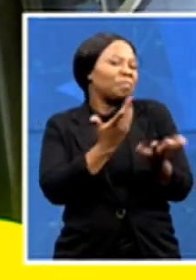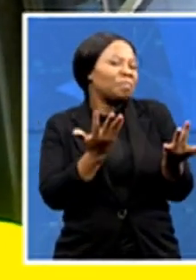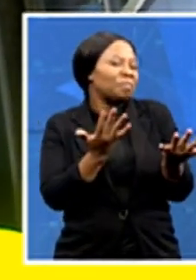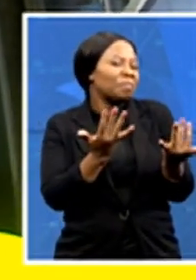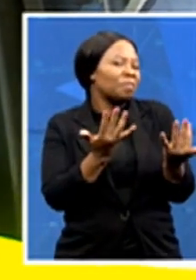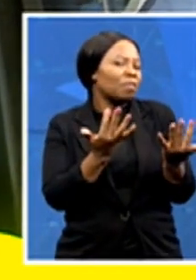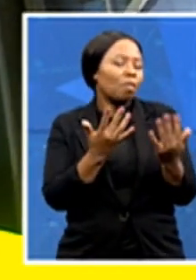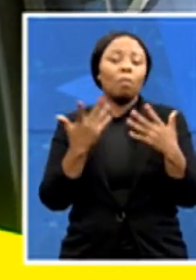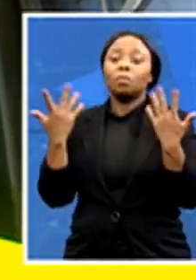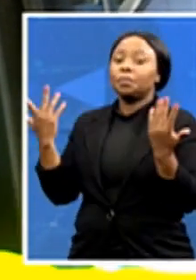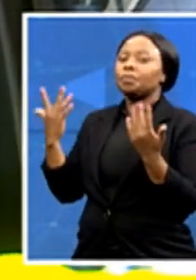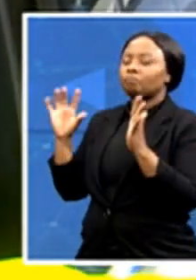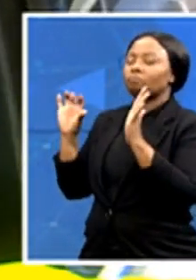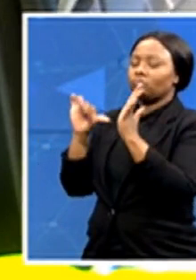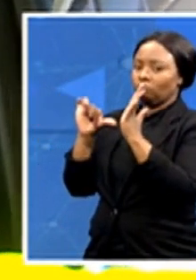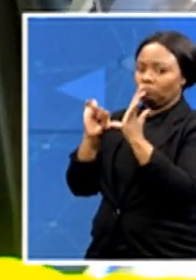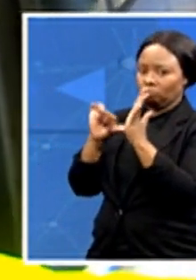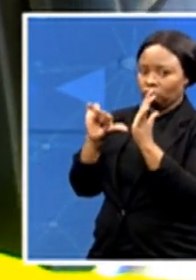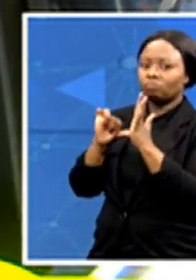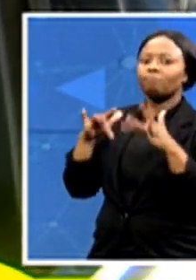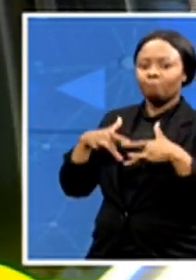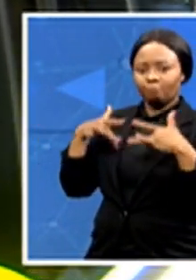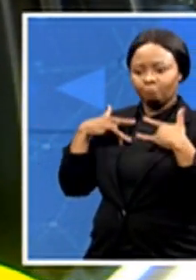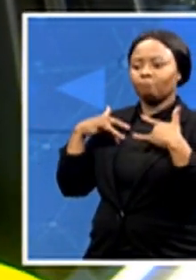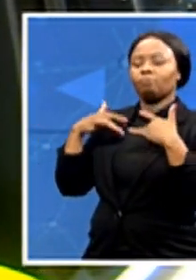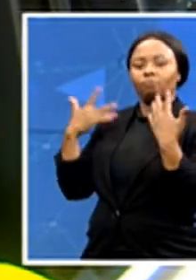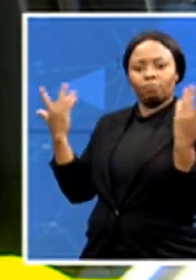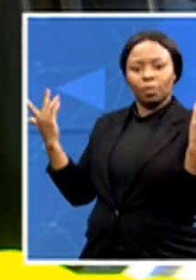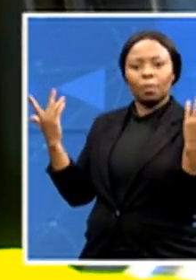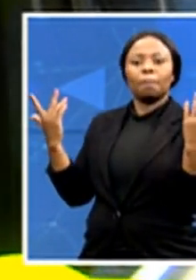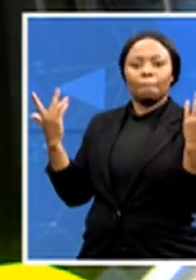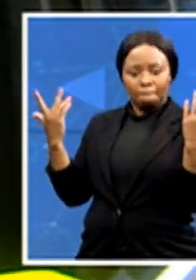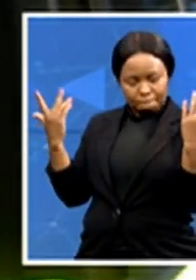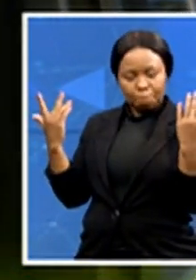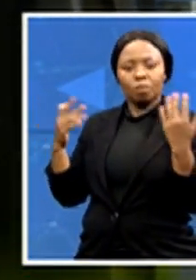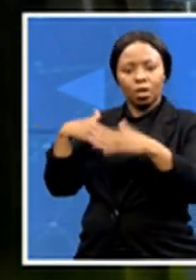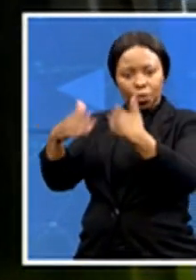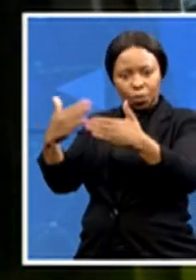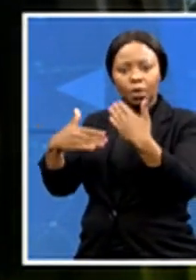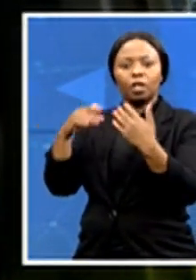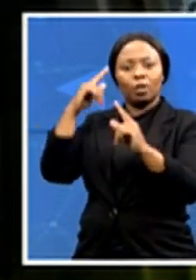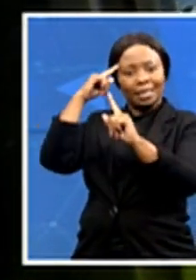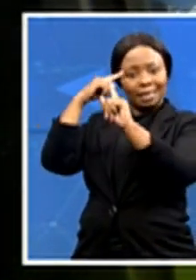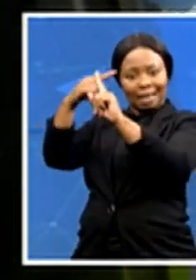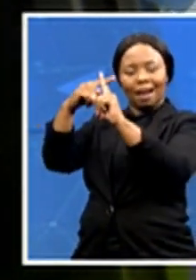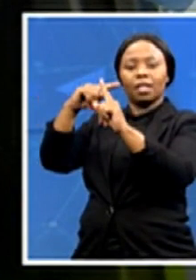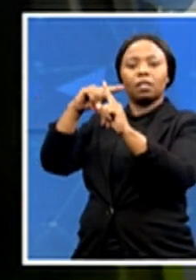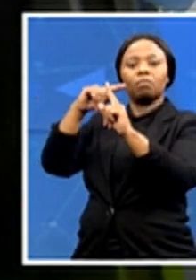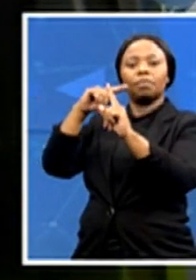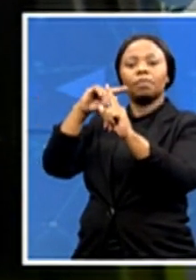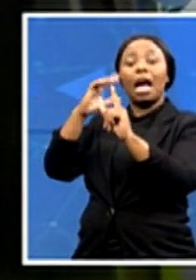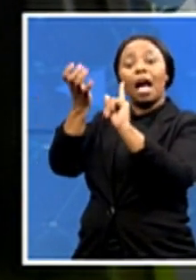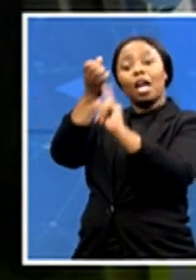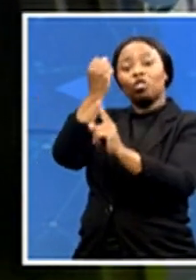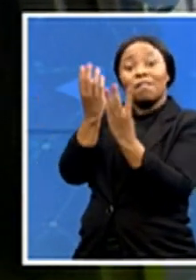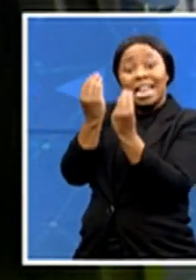moves forward. And the only way we can get that is if we have herd immunity. And I'm all for that. I'm keen and I'm tired of living in fear. We've